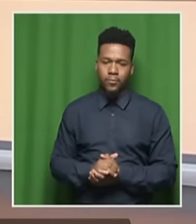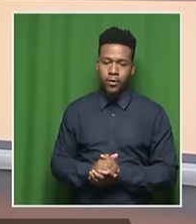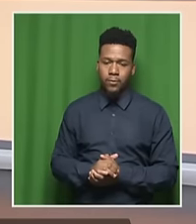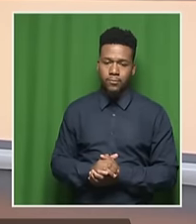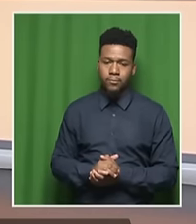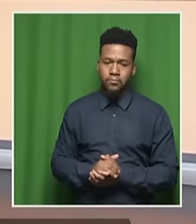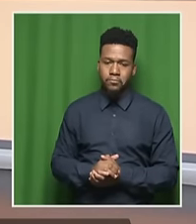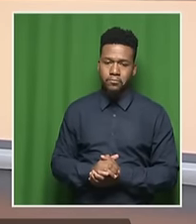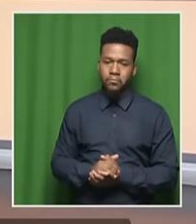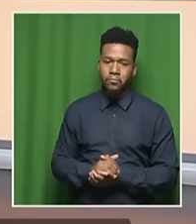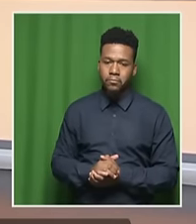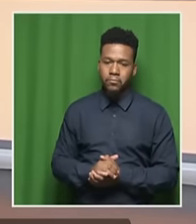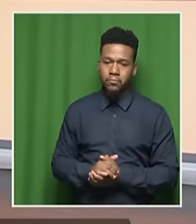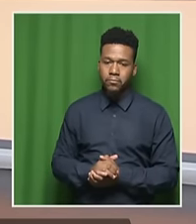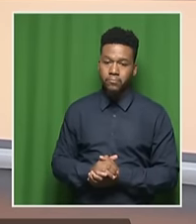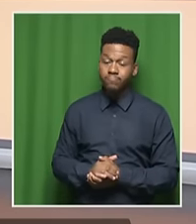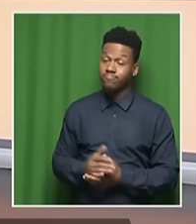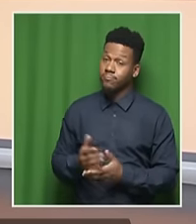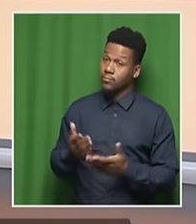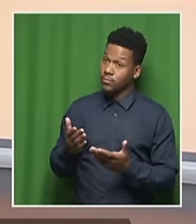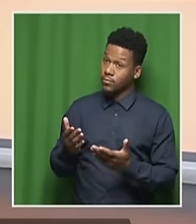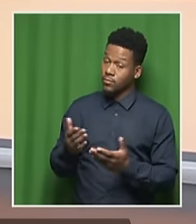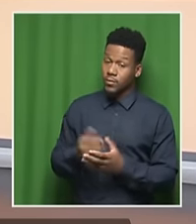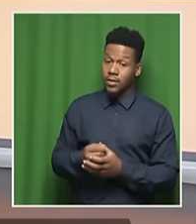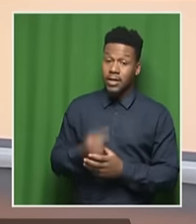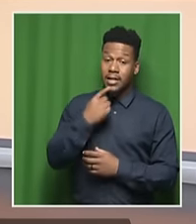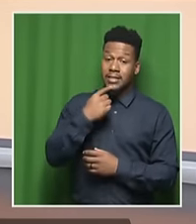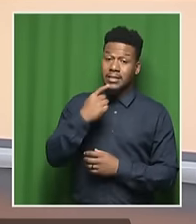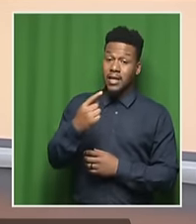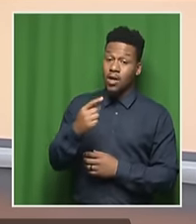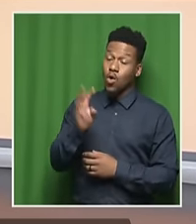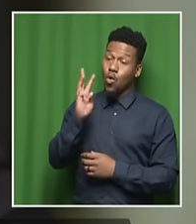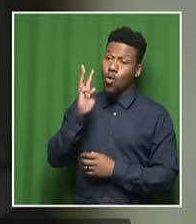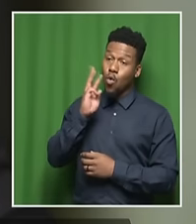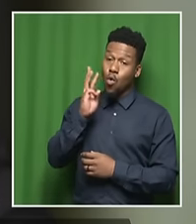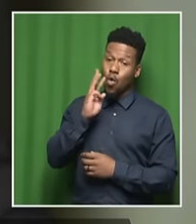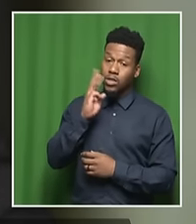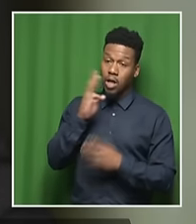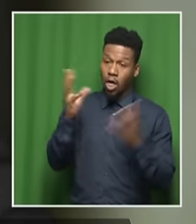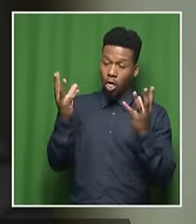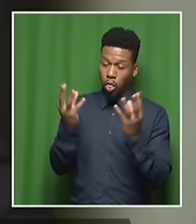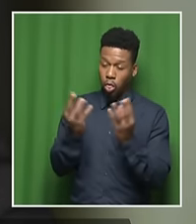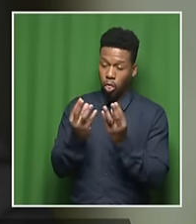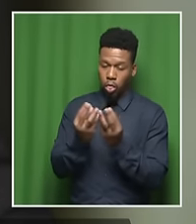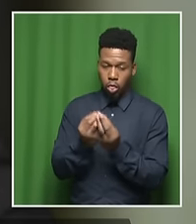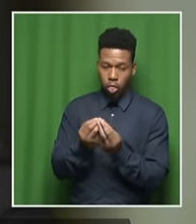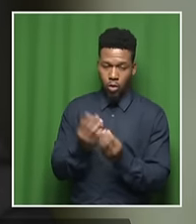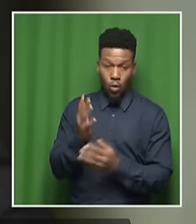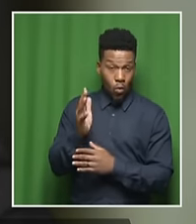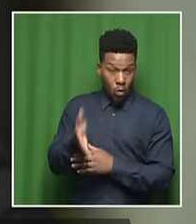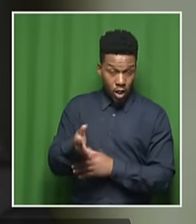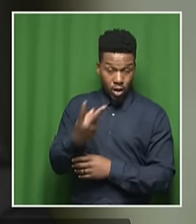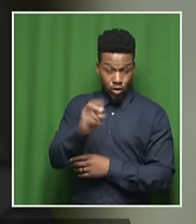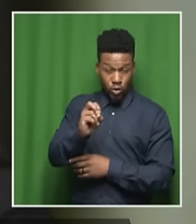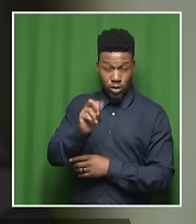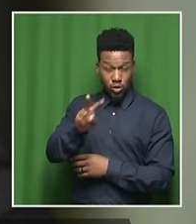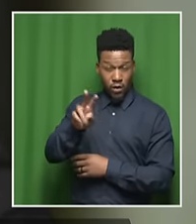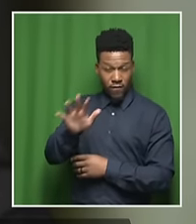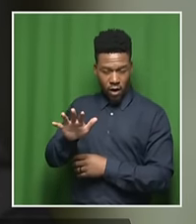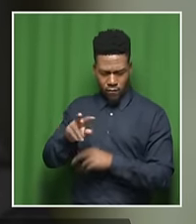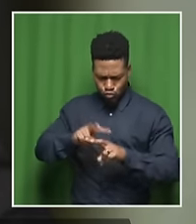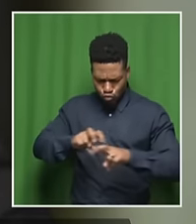So to say that we're going to reach water scarcity at 2025, if look at the research that's been done,